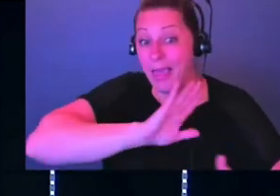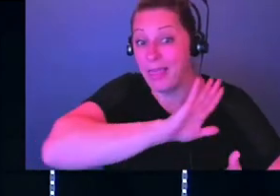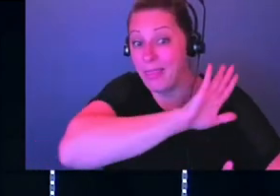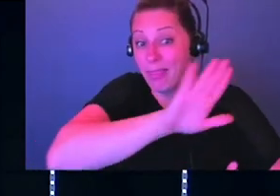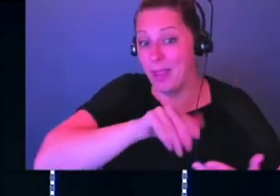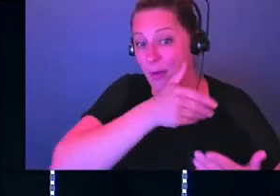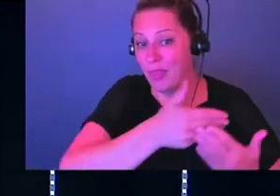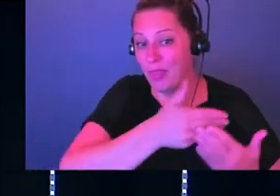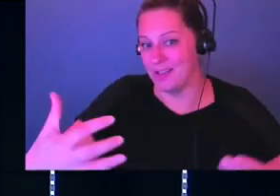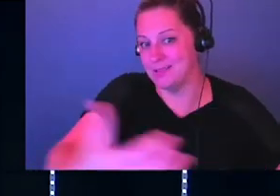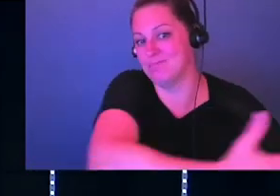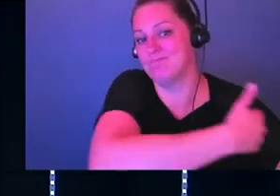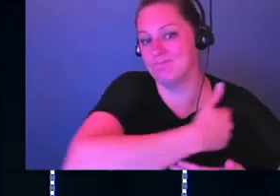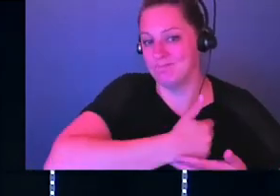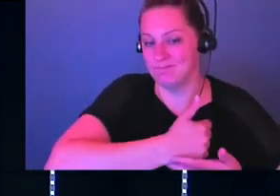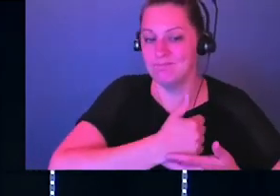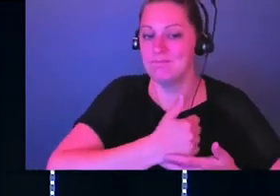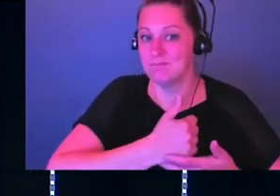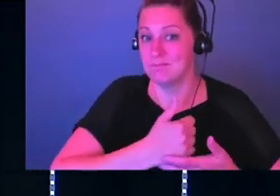Isn't that crazy?